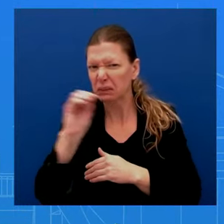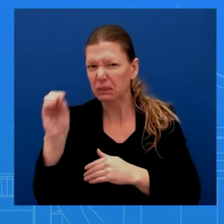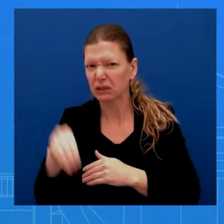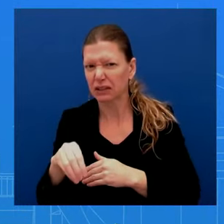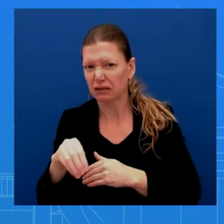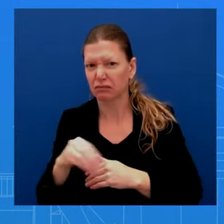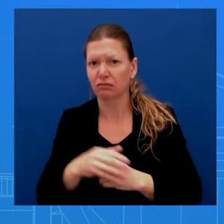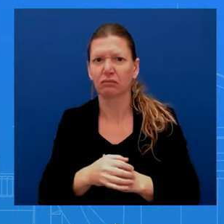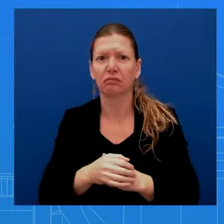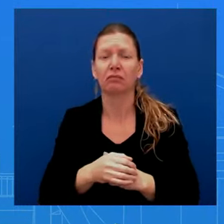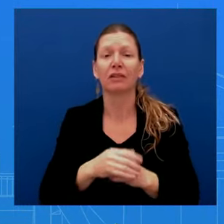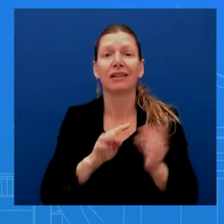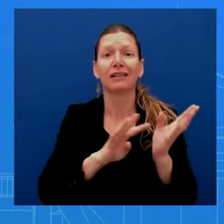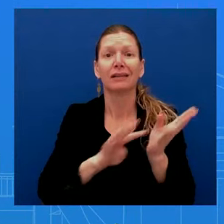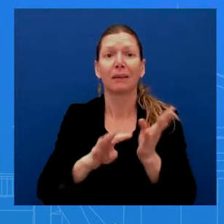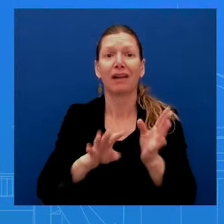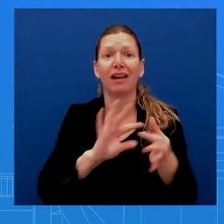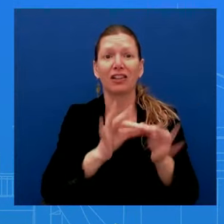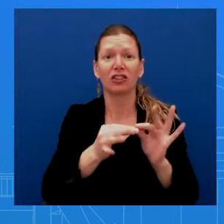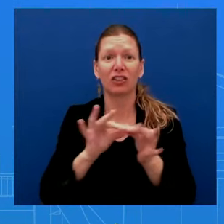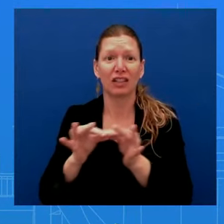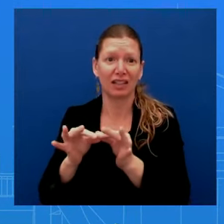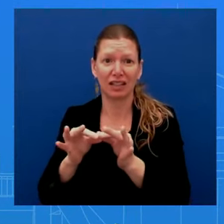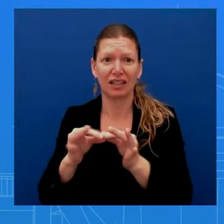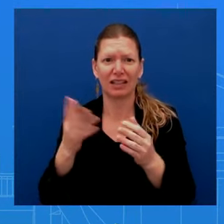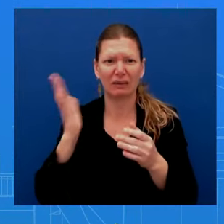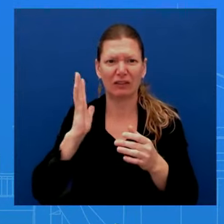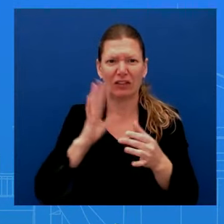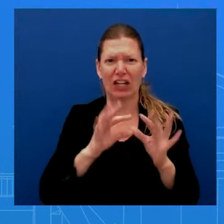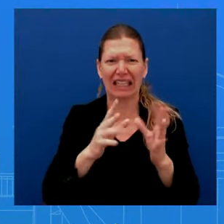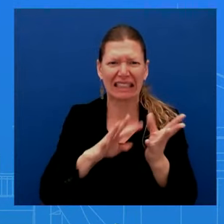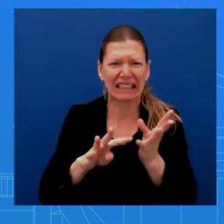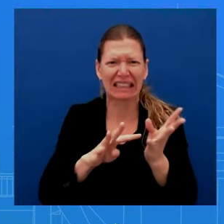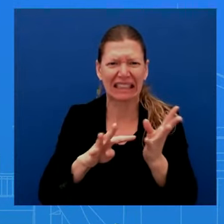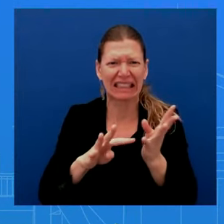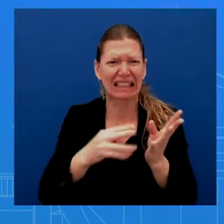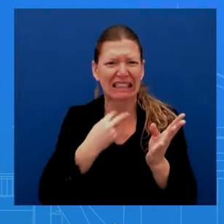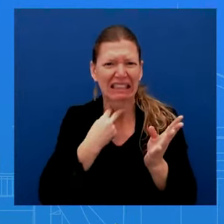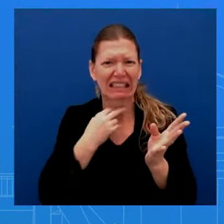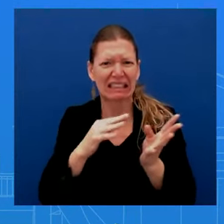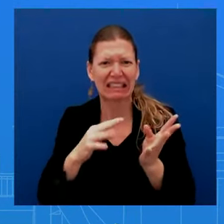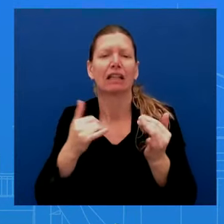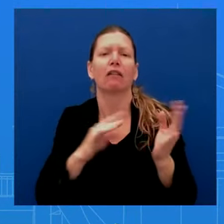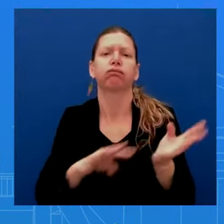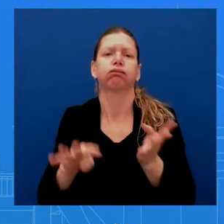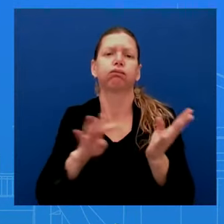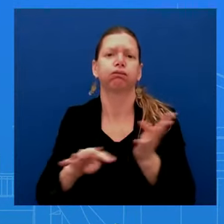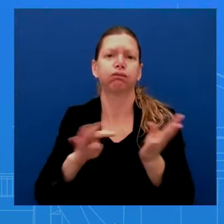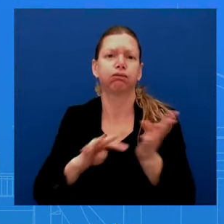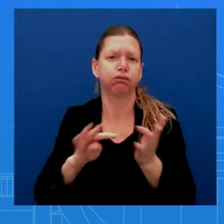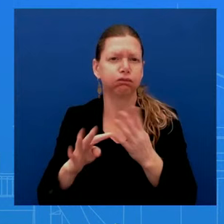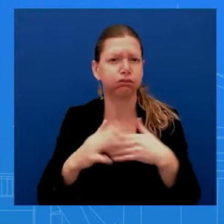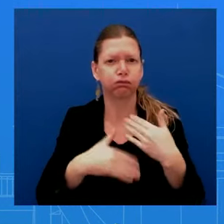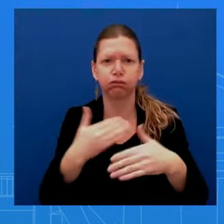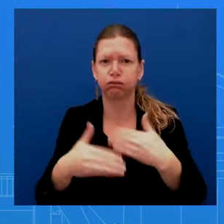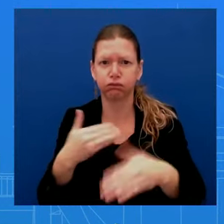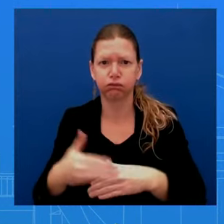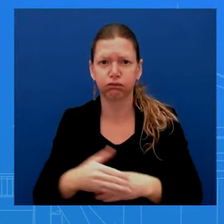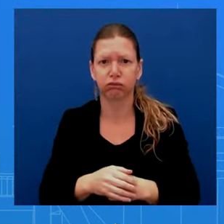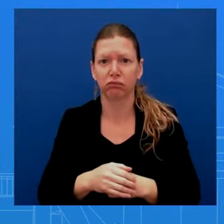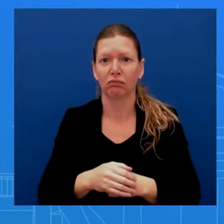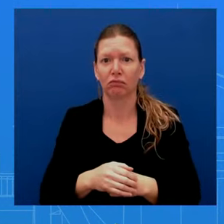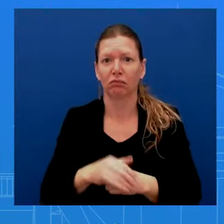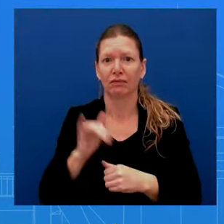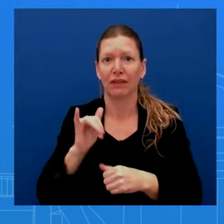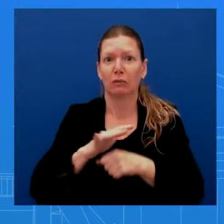with the reduction in supply chain pressures over the last year being followed by